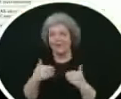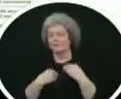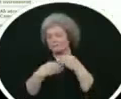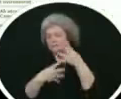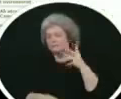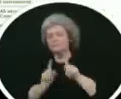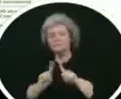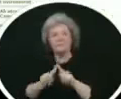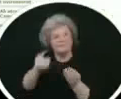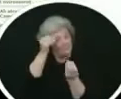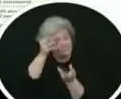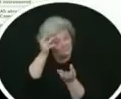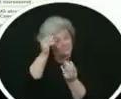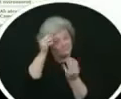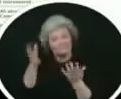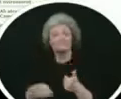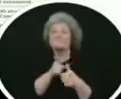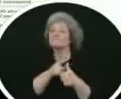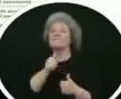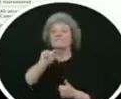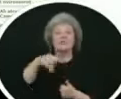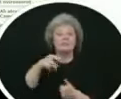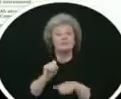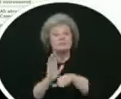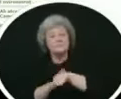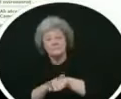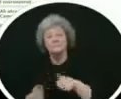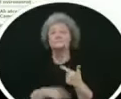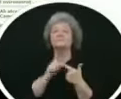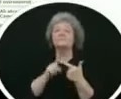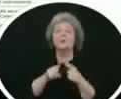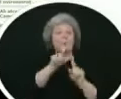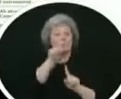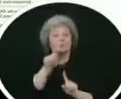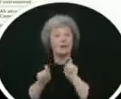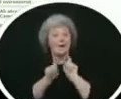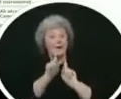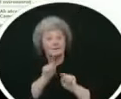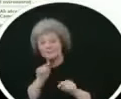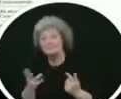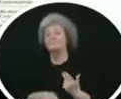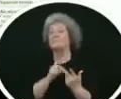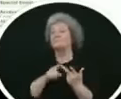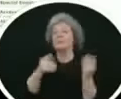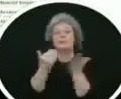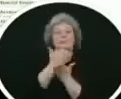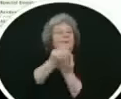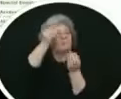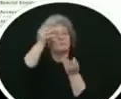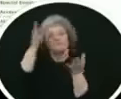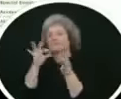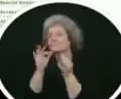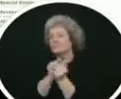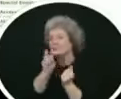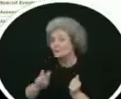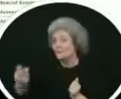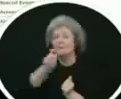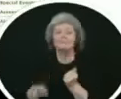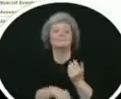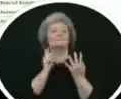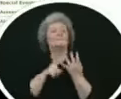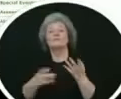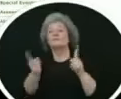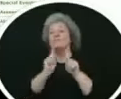website also offers inside tips answers to frequently asked questions and all the latest information about your tour of